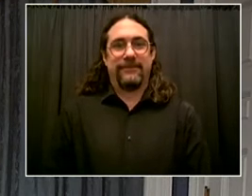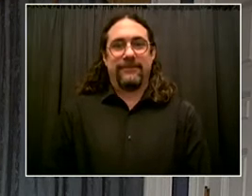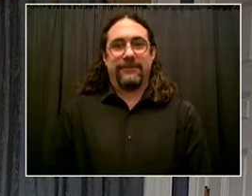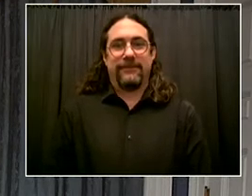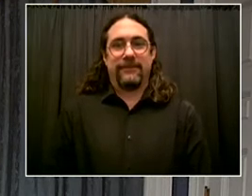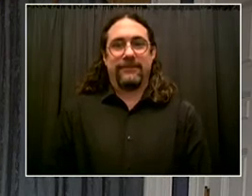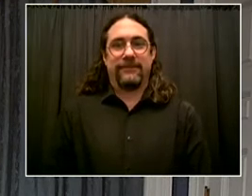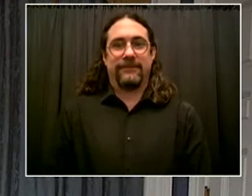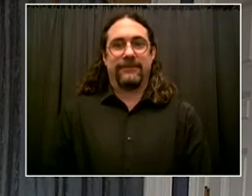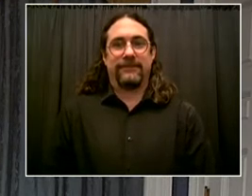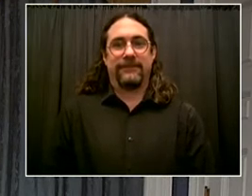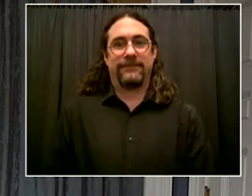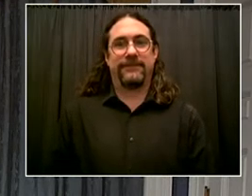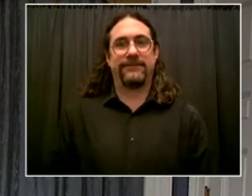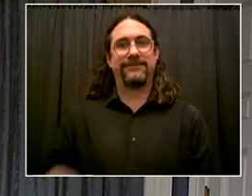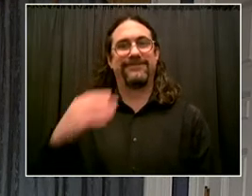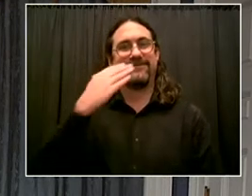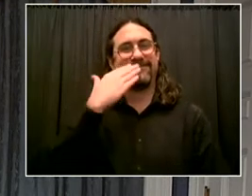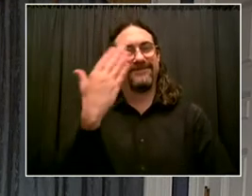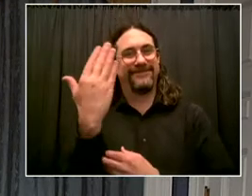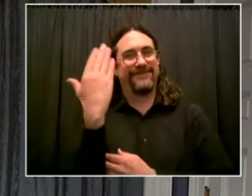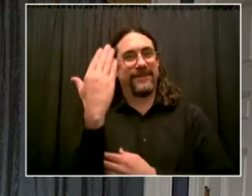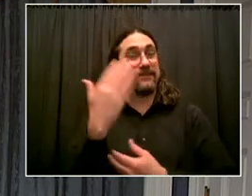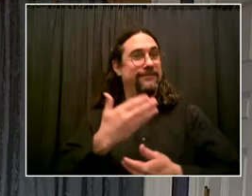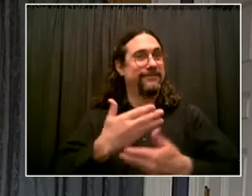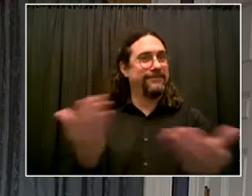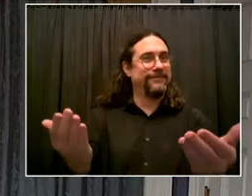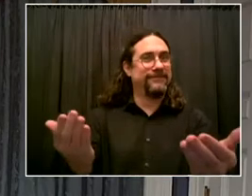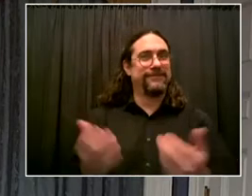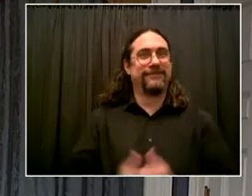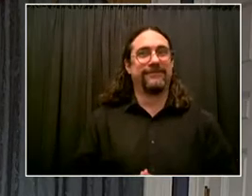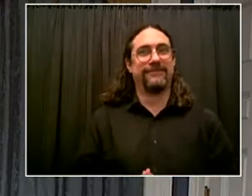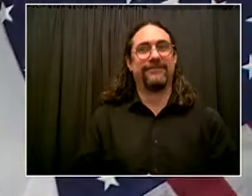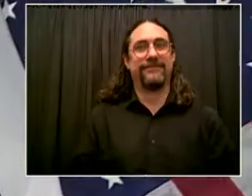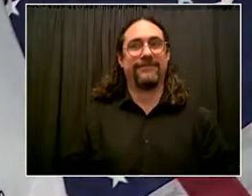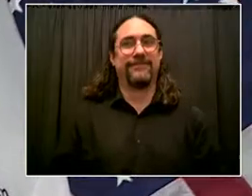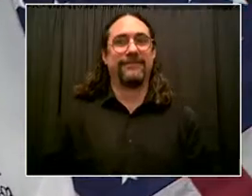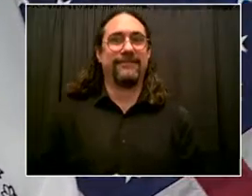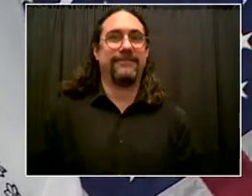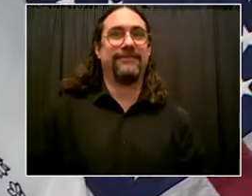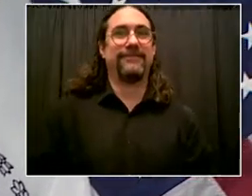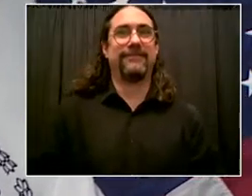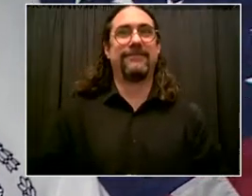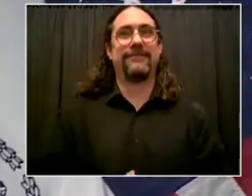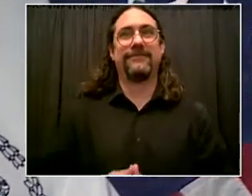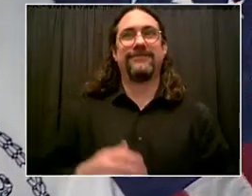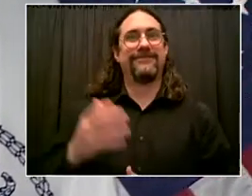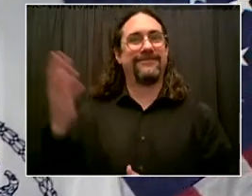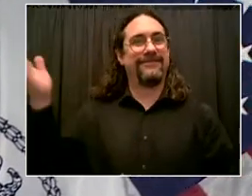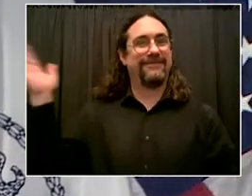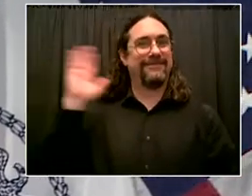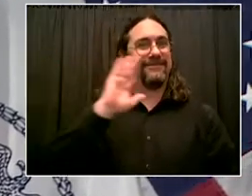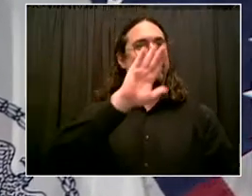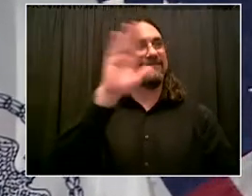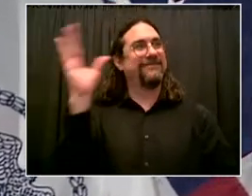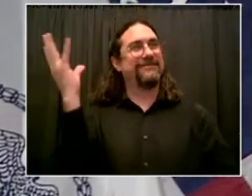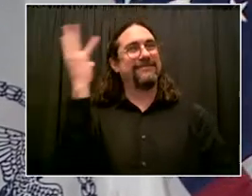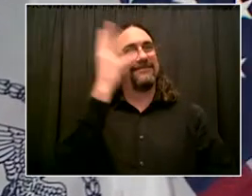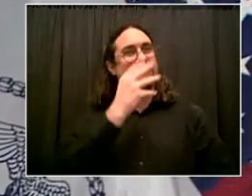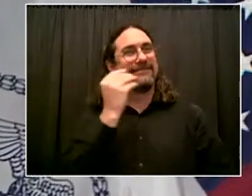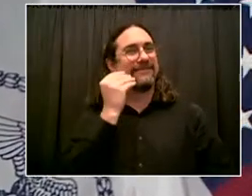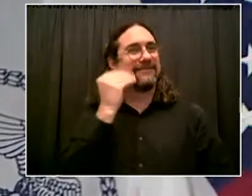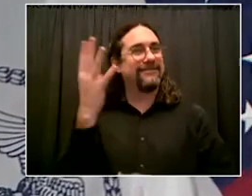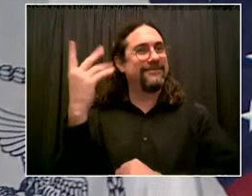Good morning everybody. It is a really beautiful day in New York City and there's a lot to celebrate. It's